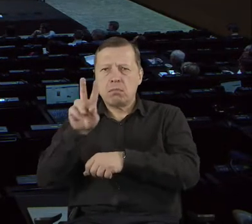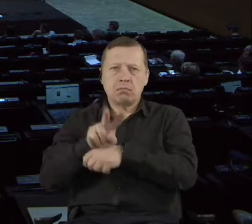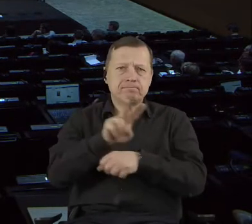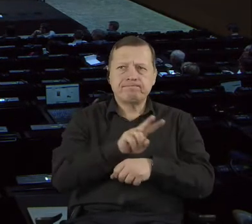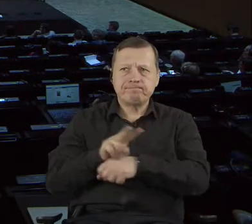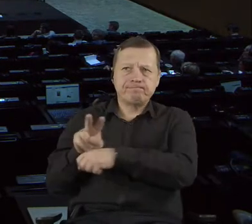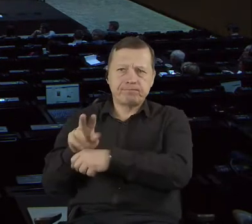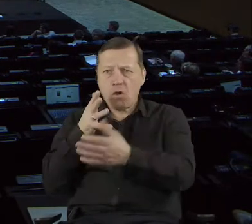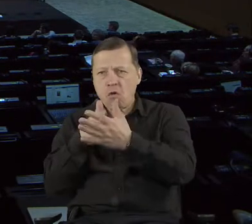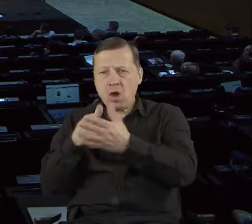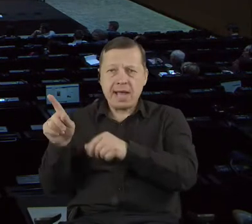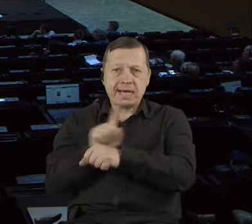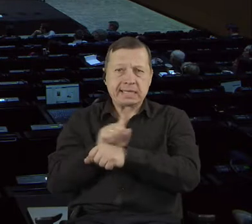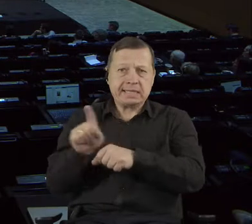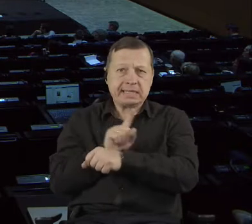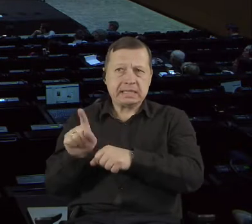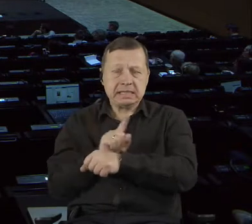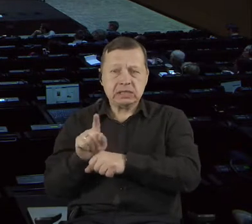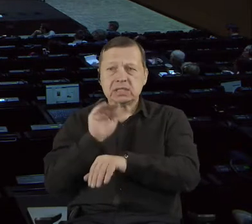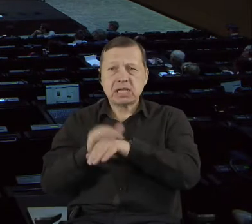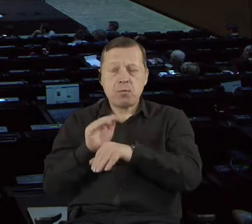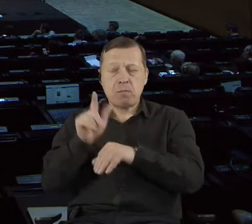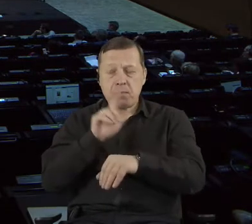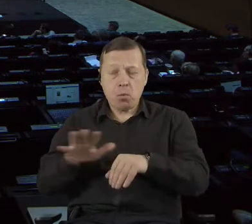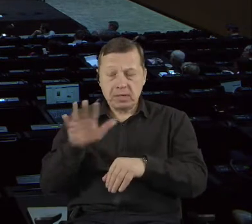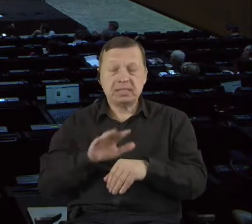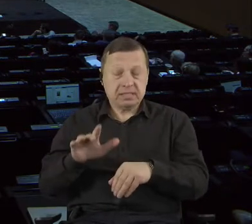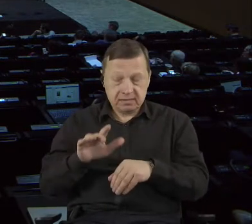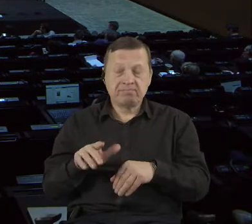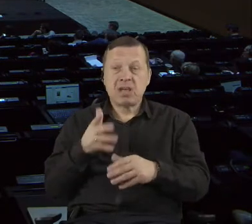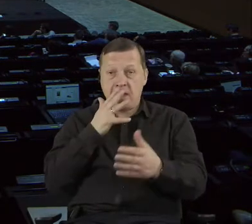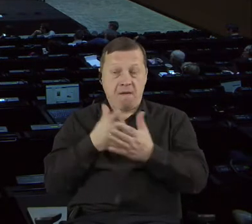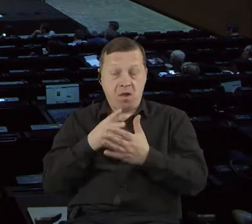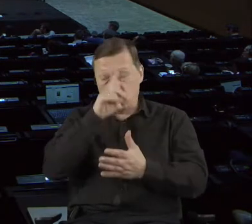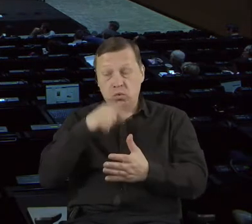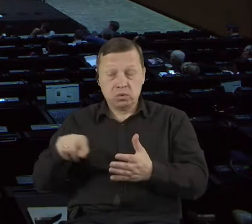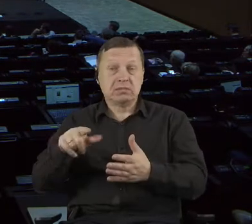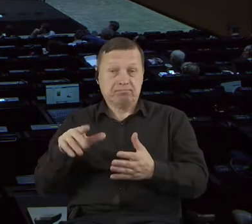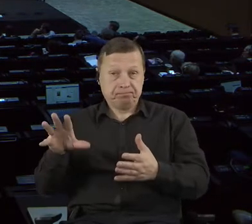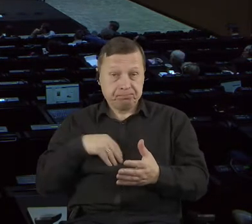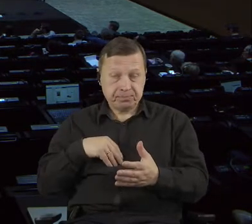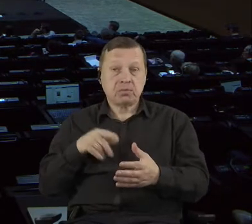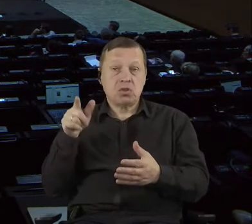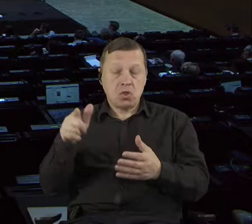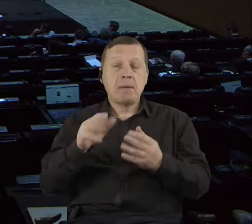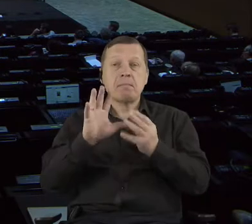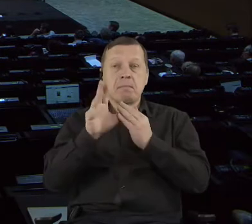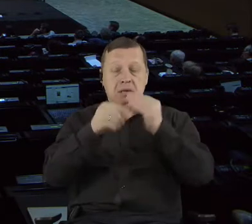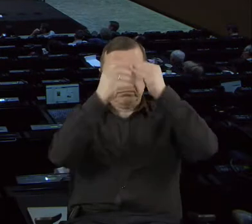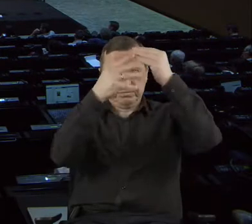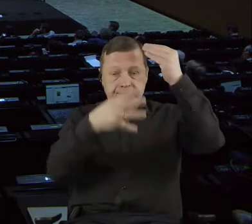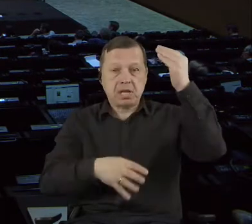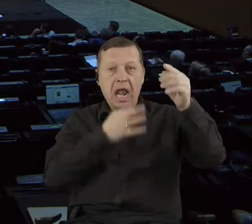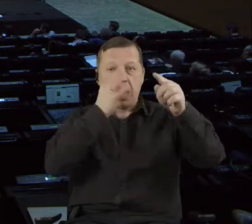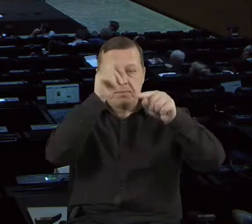that could be later on used against them. Um, so, in that sense, we also see the great divergence of the readiness. And we can say